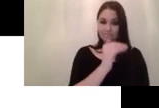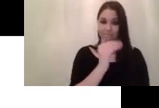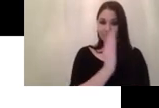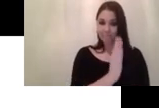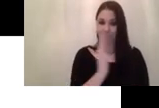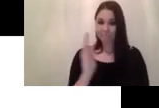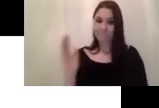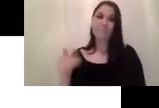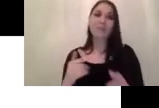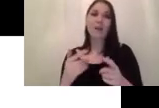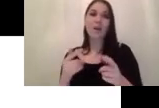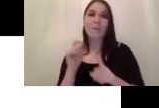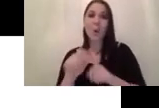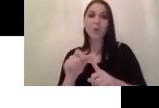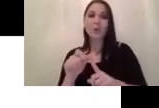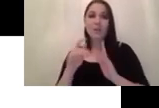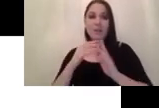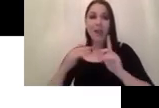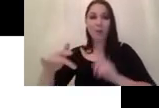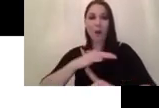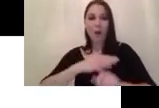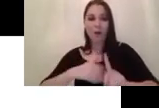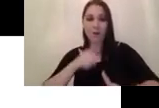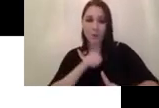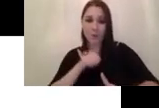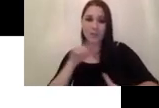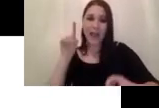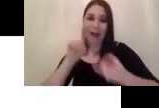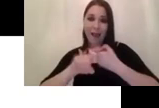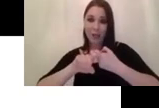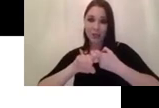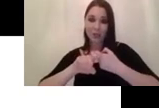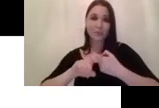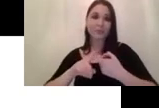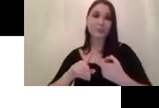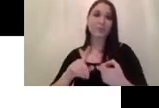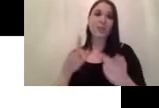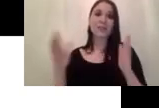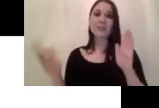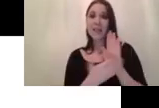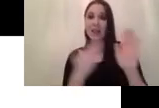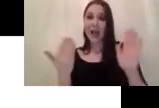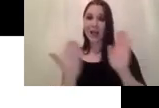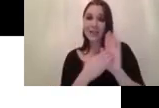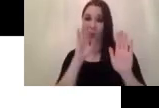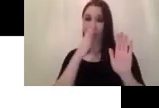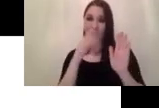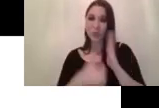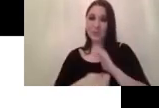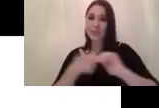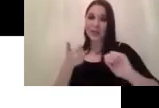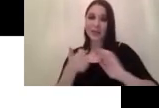proposal network um it used anchor and sliding window technique to get very dense